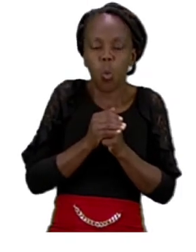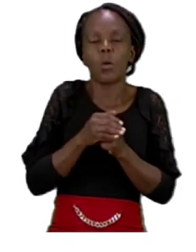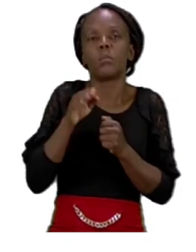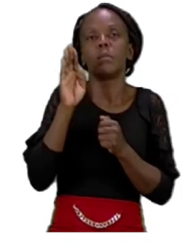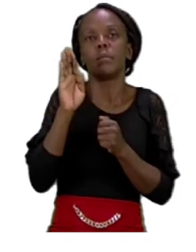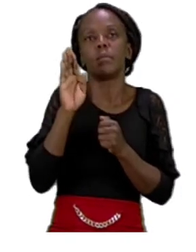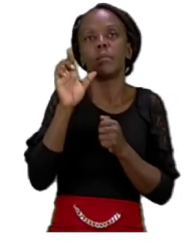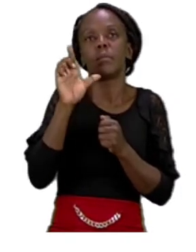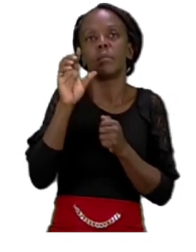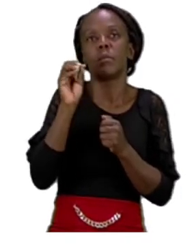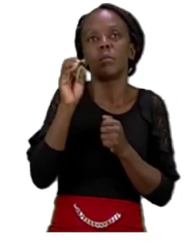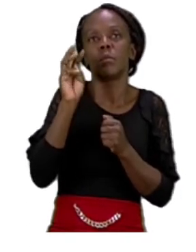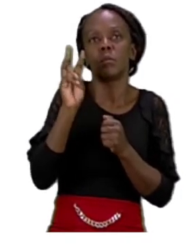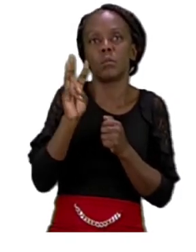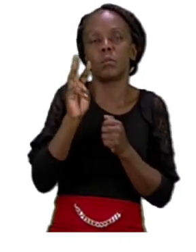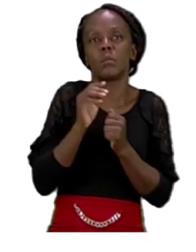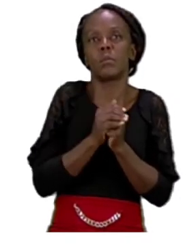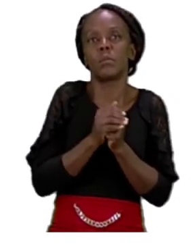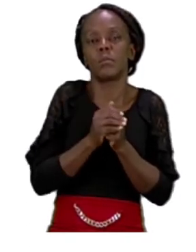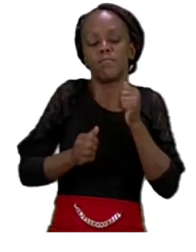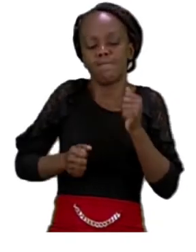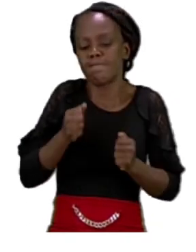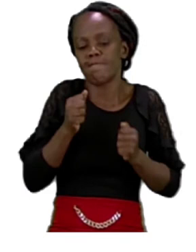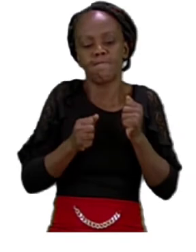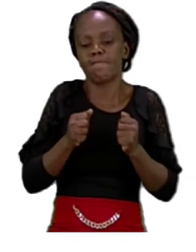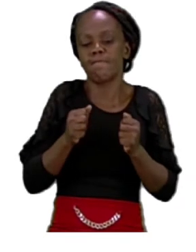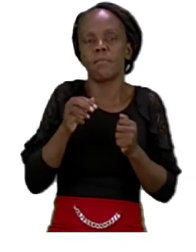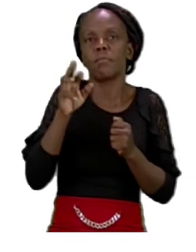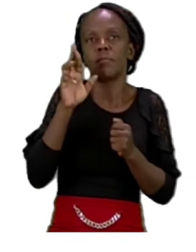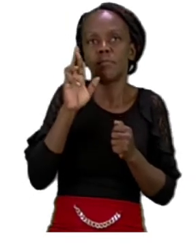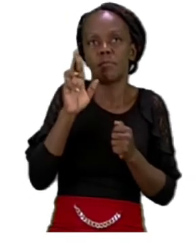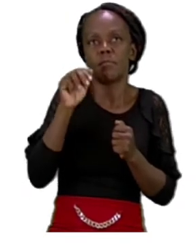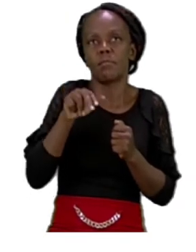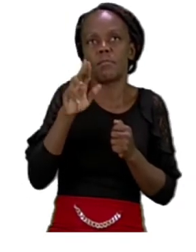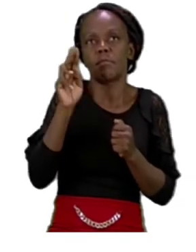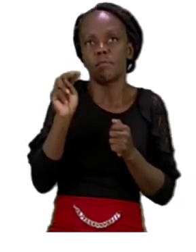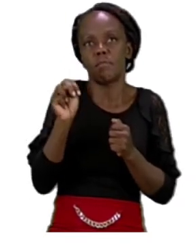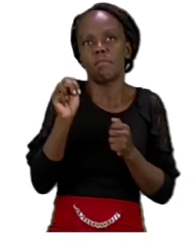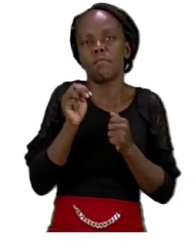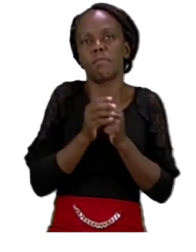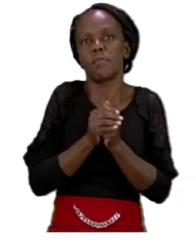run run